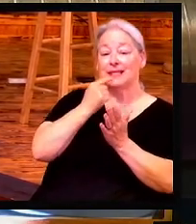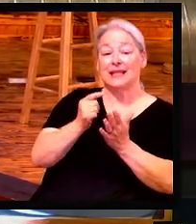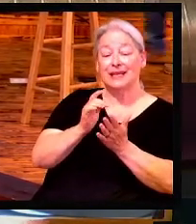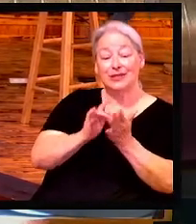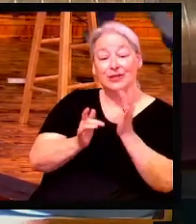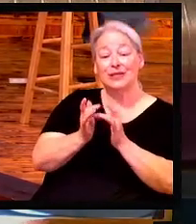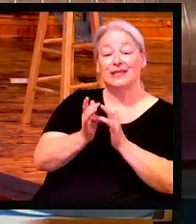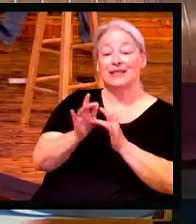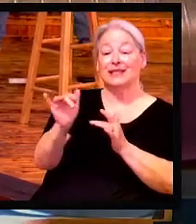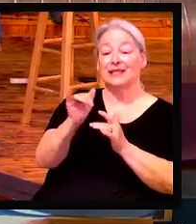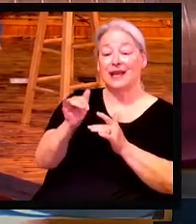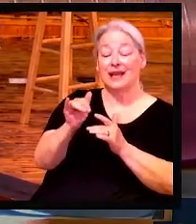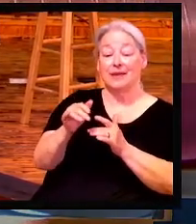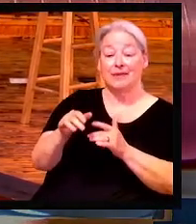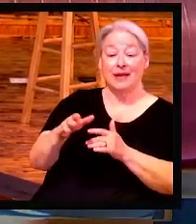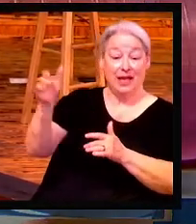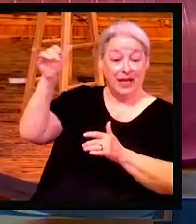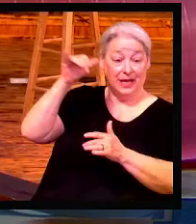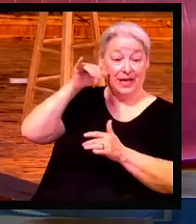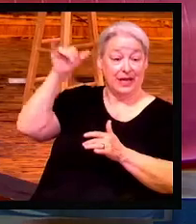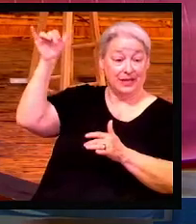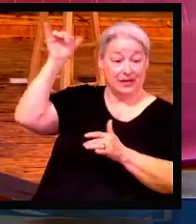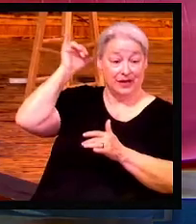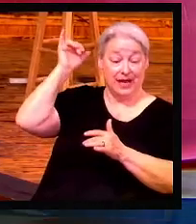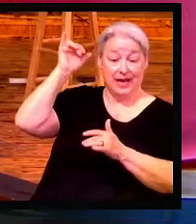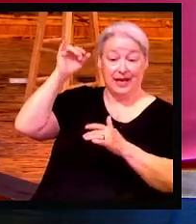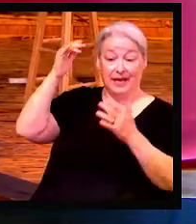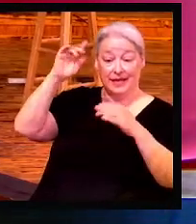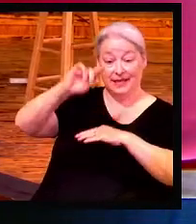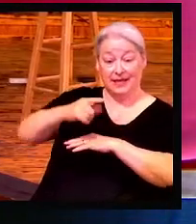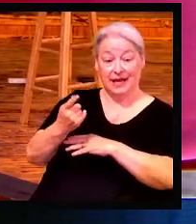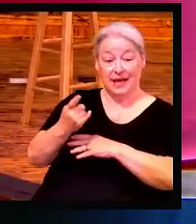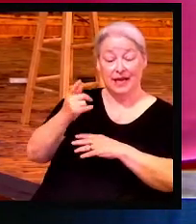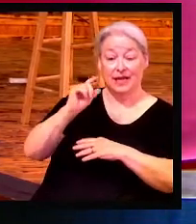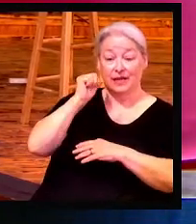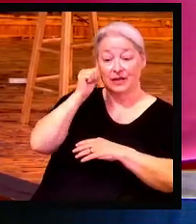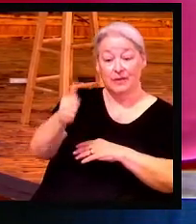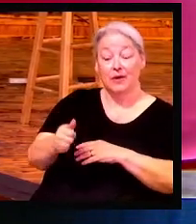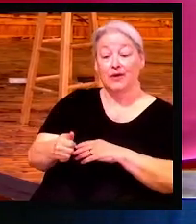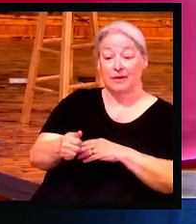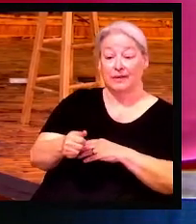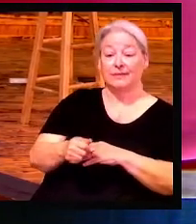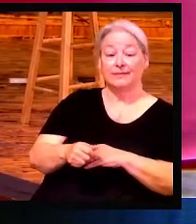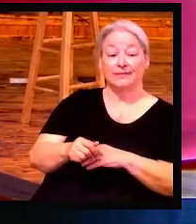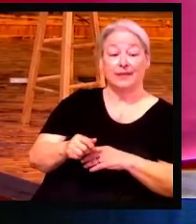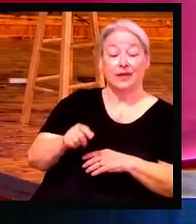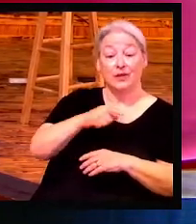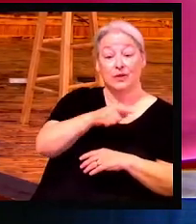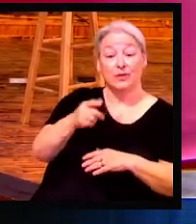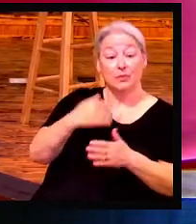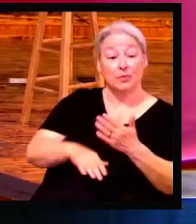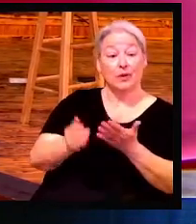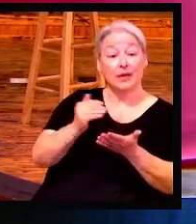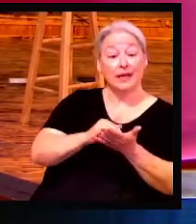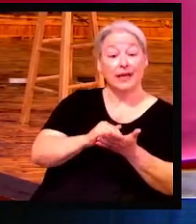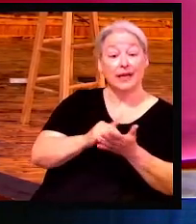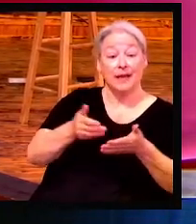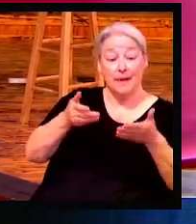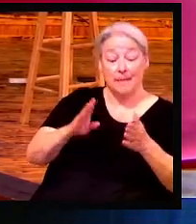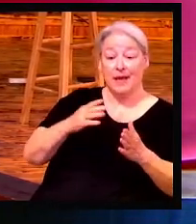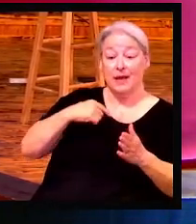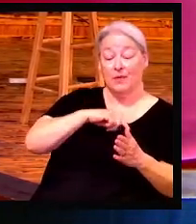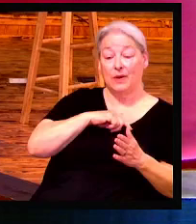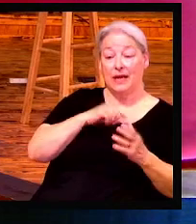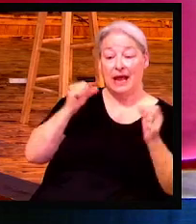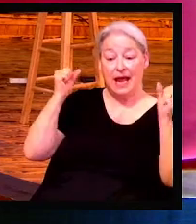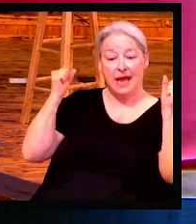the Holy Spirit. If you believe that, say amen. Raise your hand if you're born again. May we exercise our faith in public and